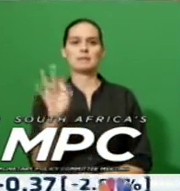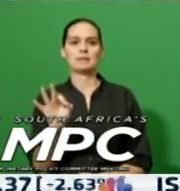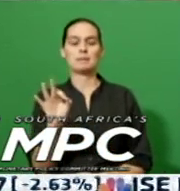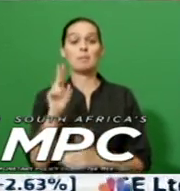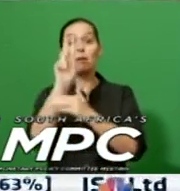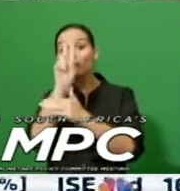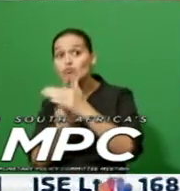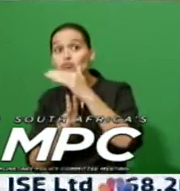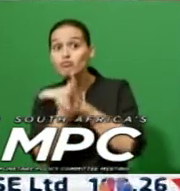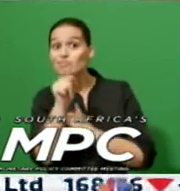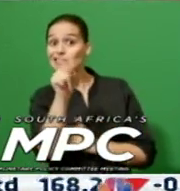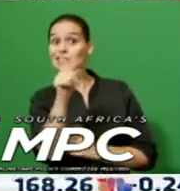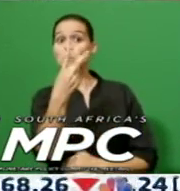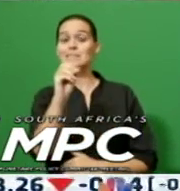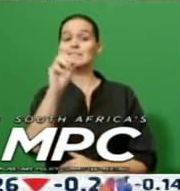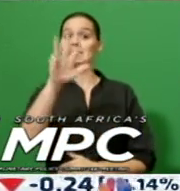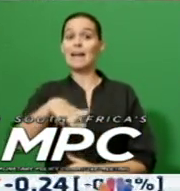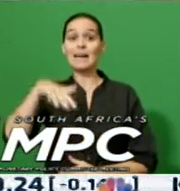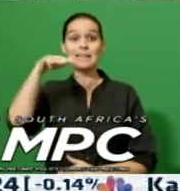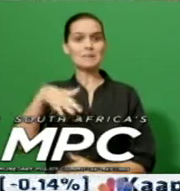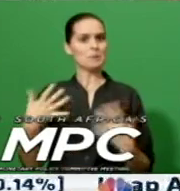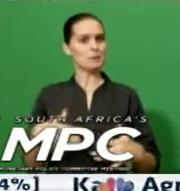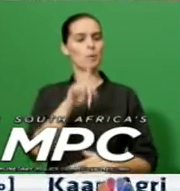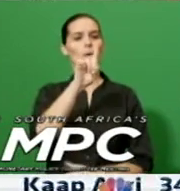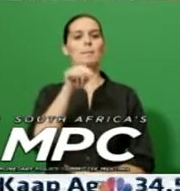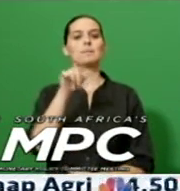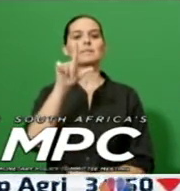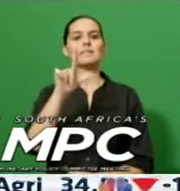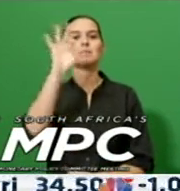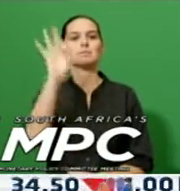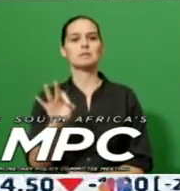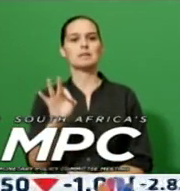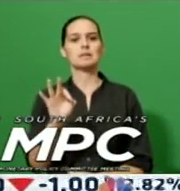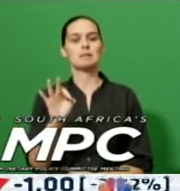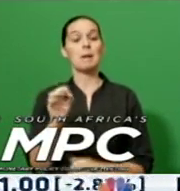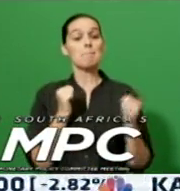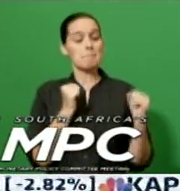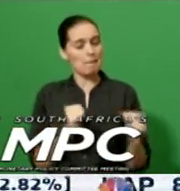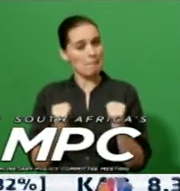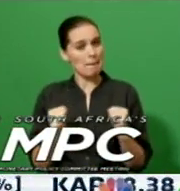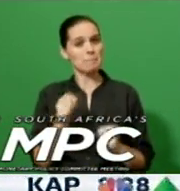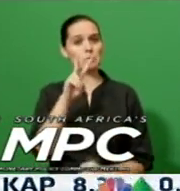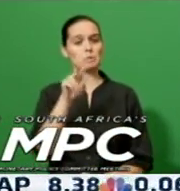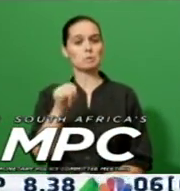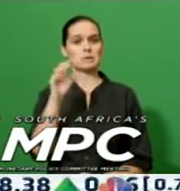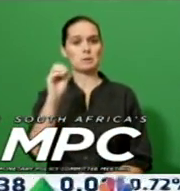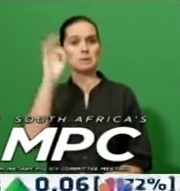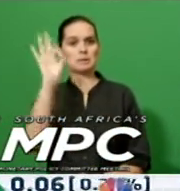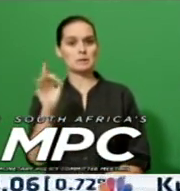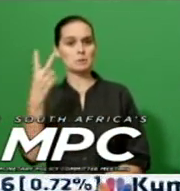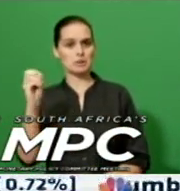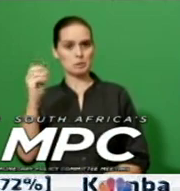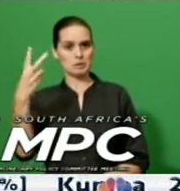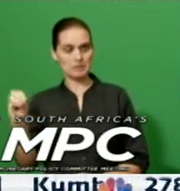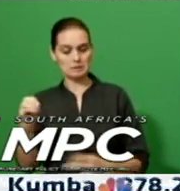forecast for 2019 is 1.7%. It's unchanged at 2% for 2020 and increases